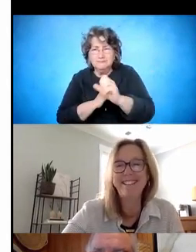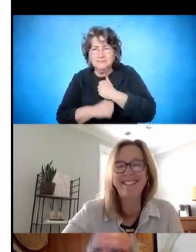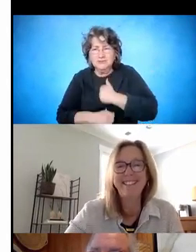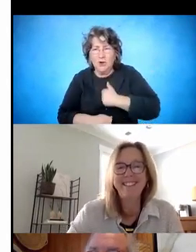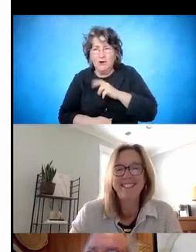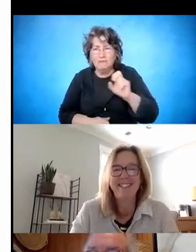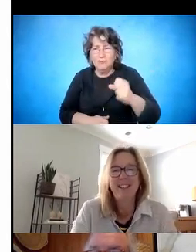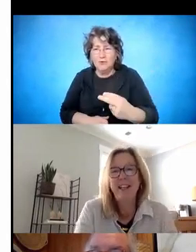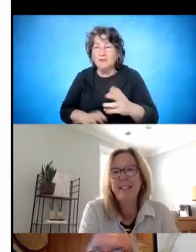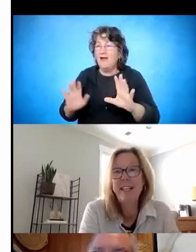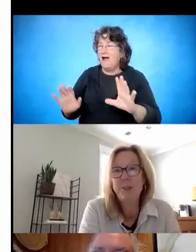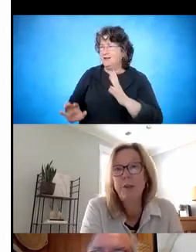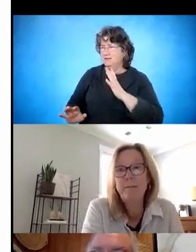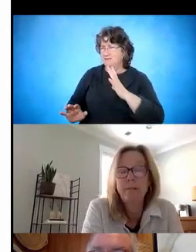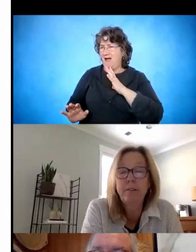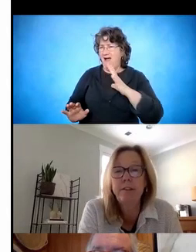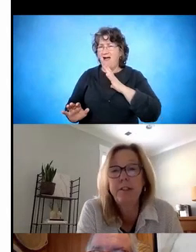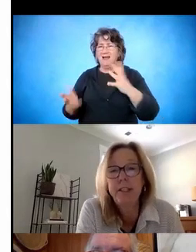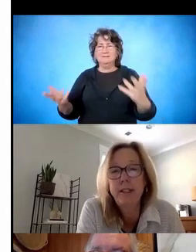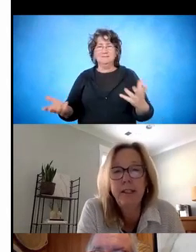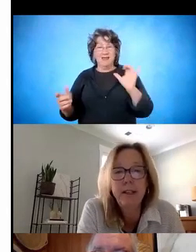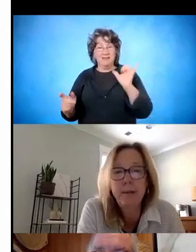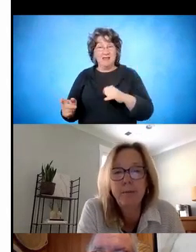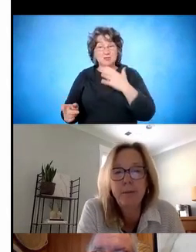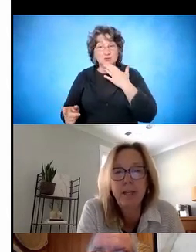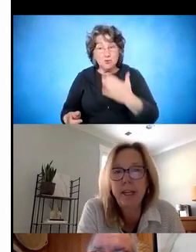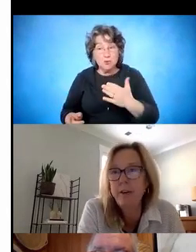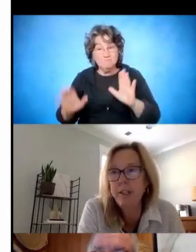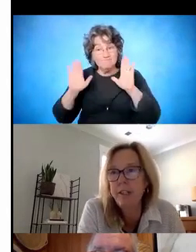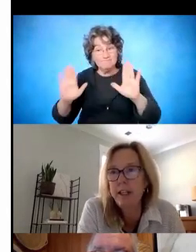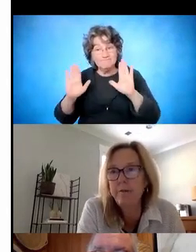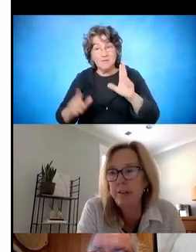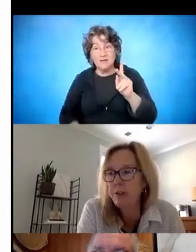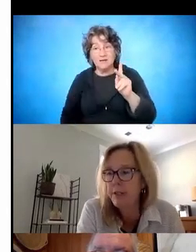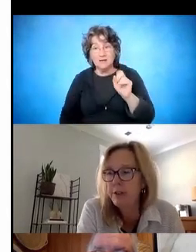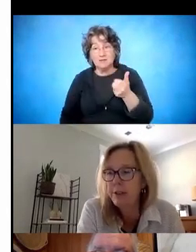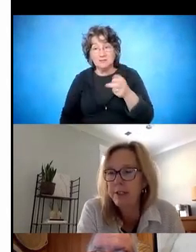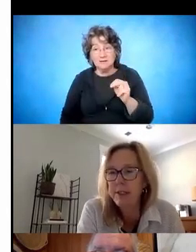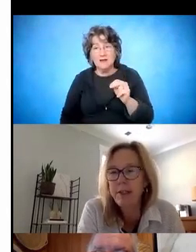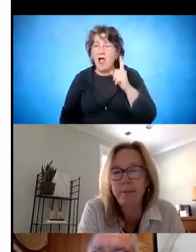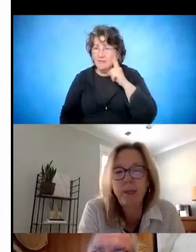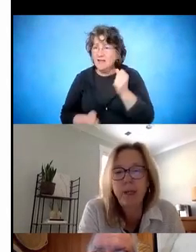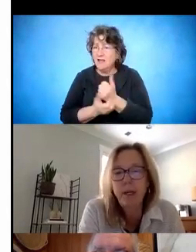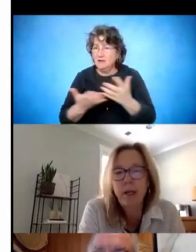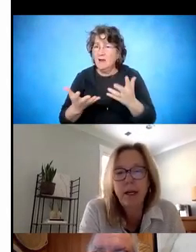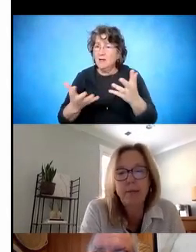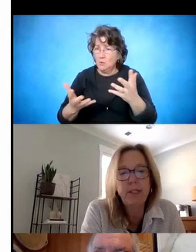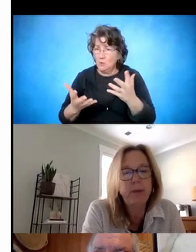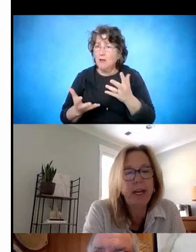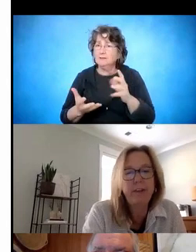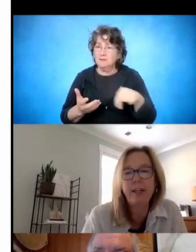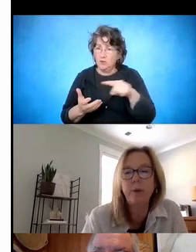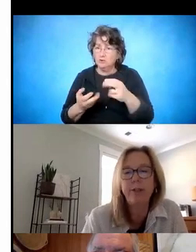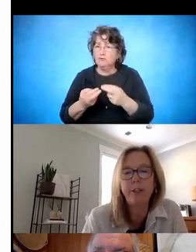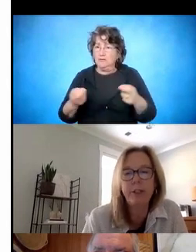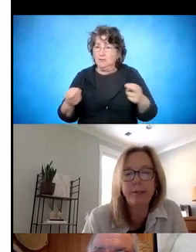Michael. And that sounds wonderful, Kirsten. I think everyone's looking for those resources. So did